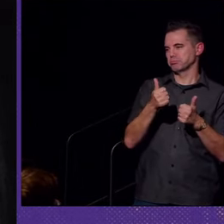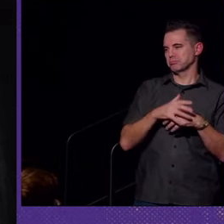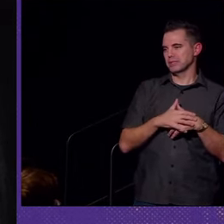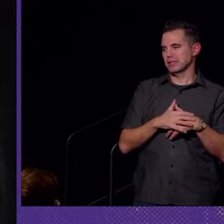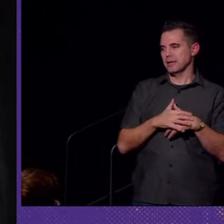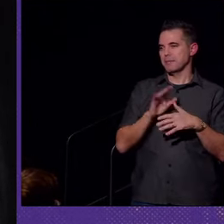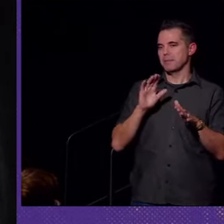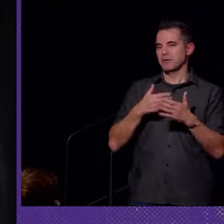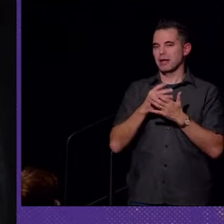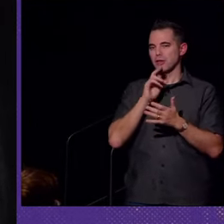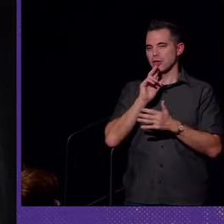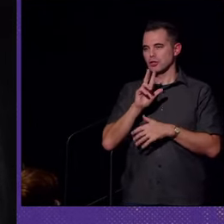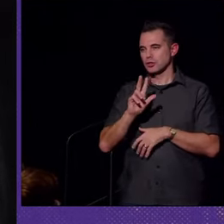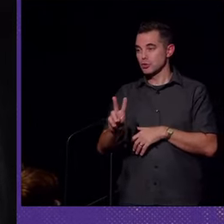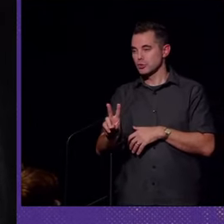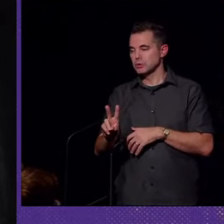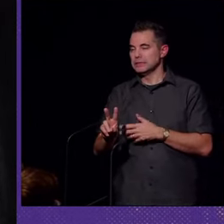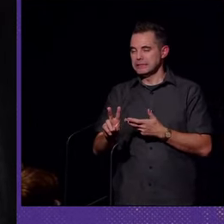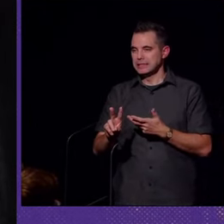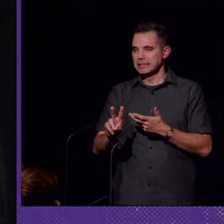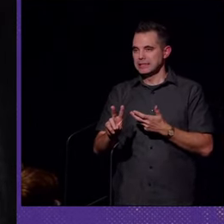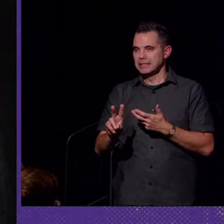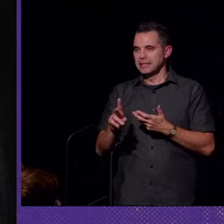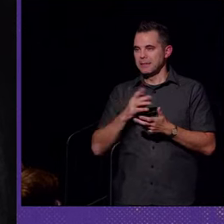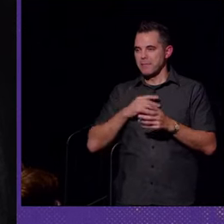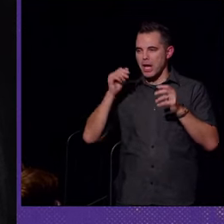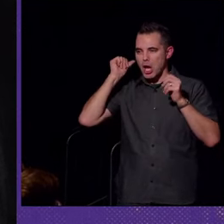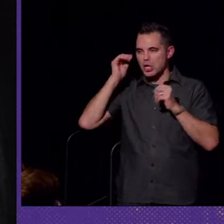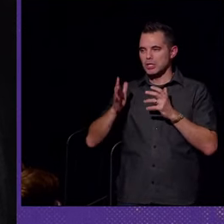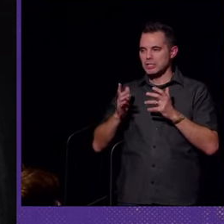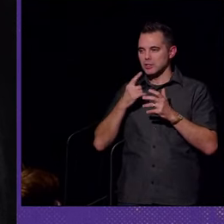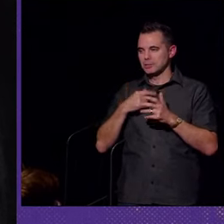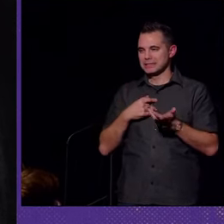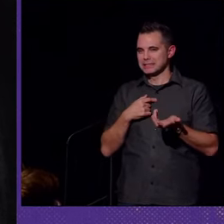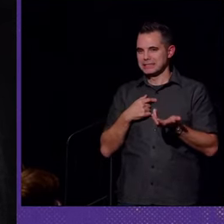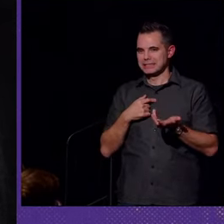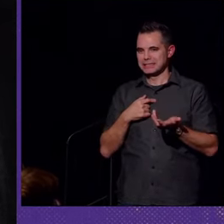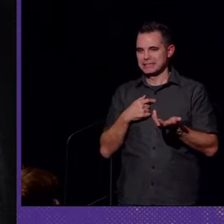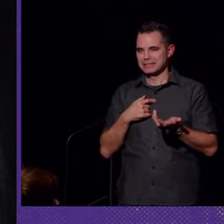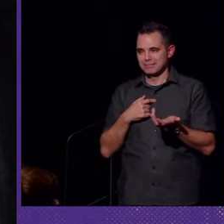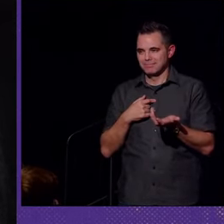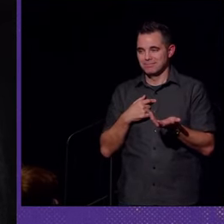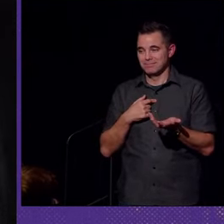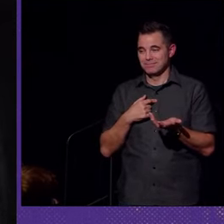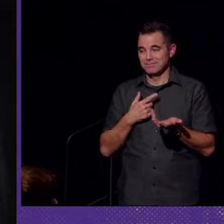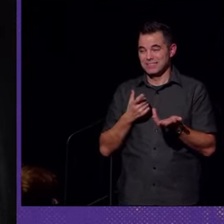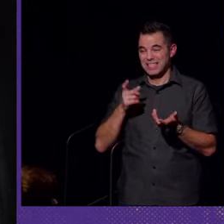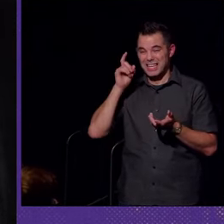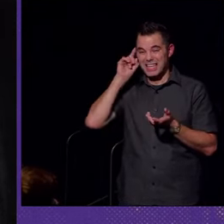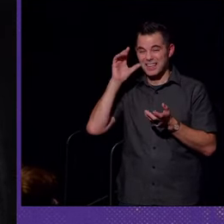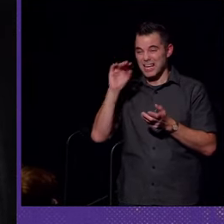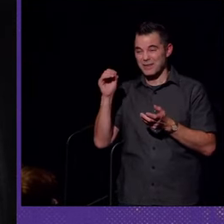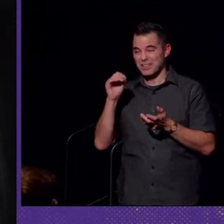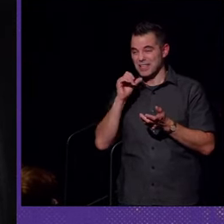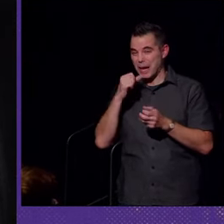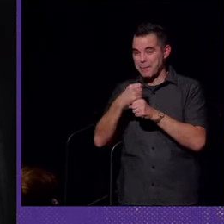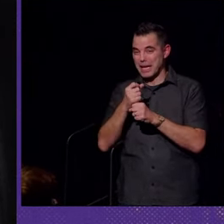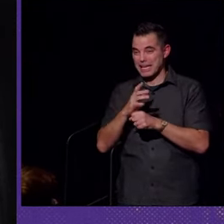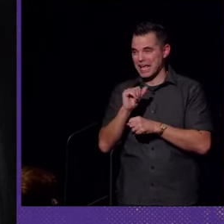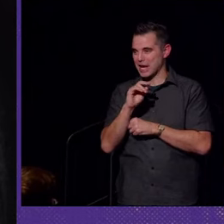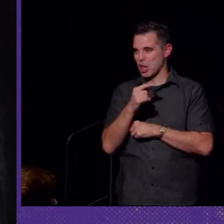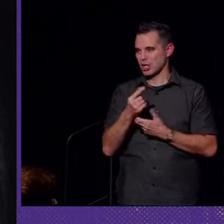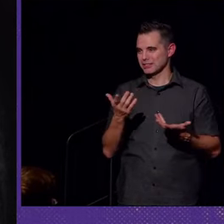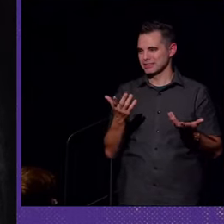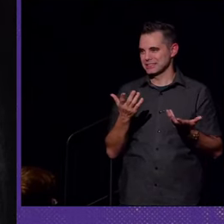And by the time I was 32 years old, my audiologist told me that hearing aid companies were no longer making analog